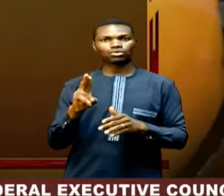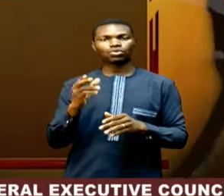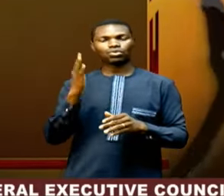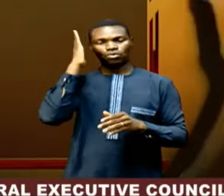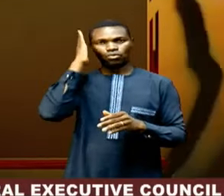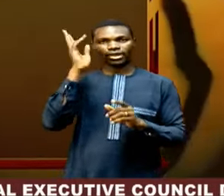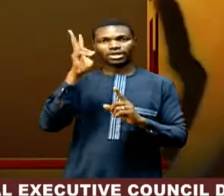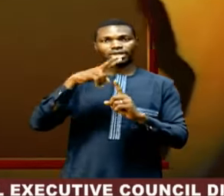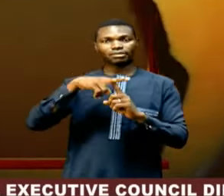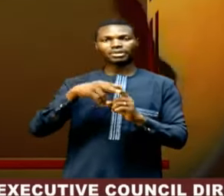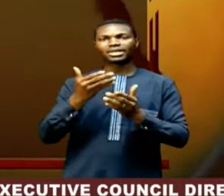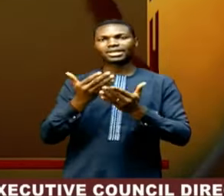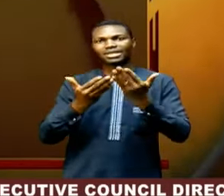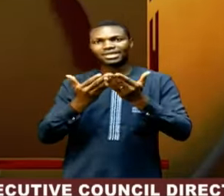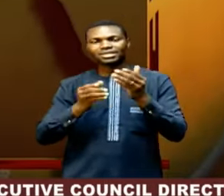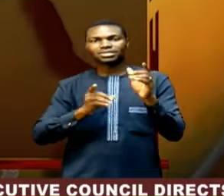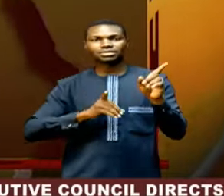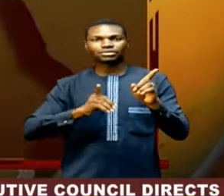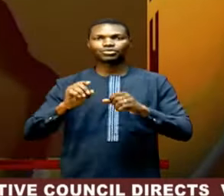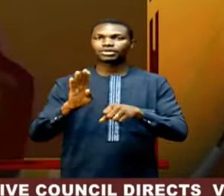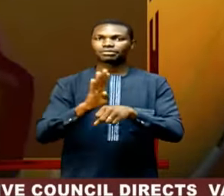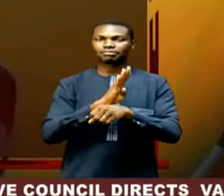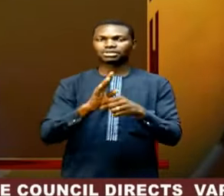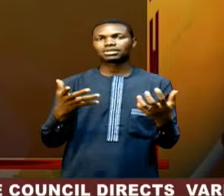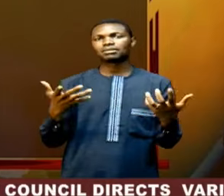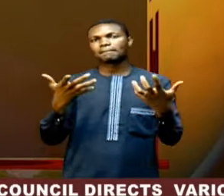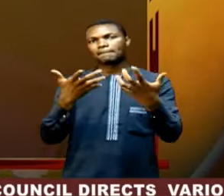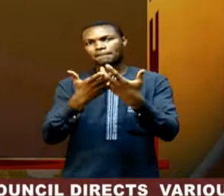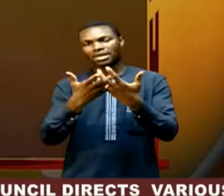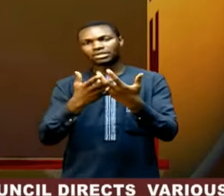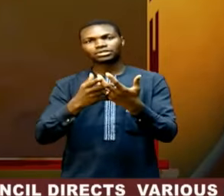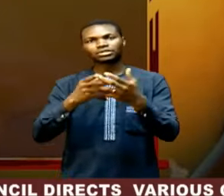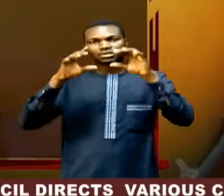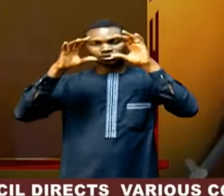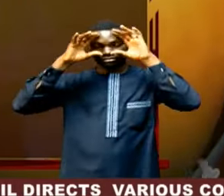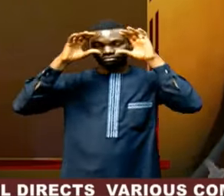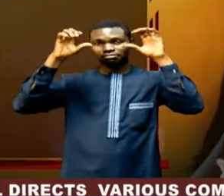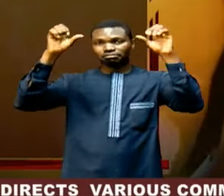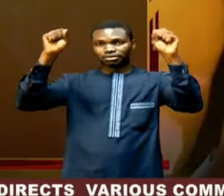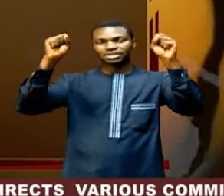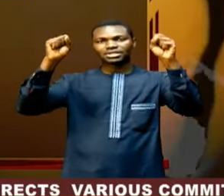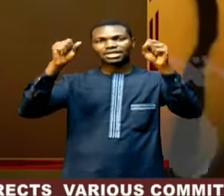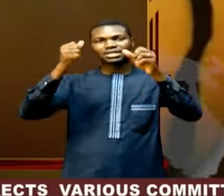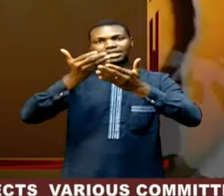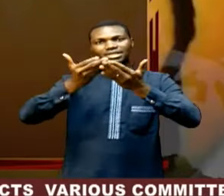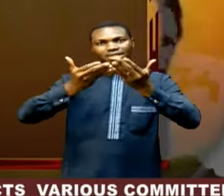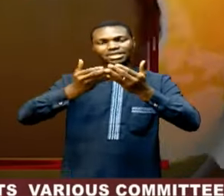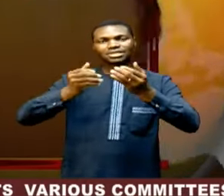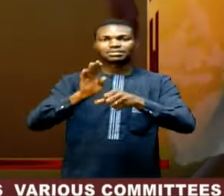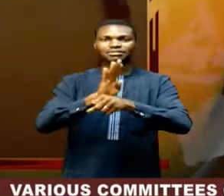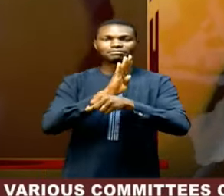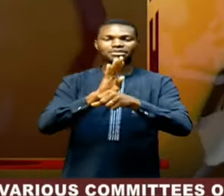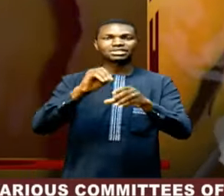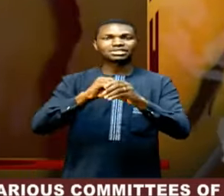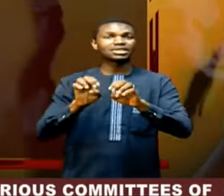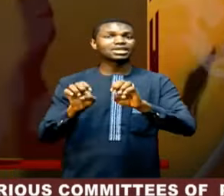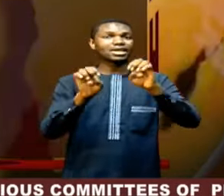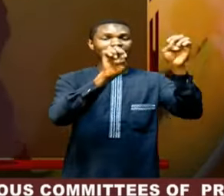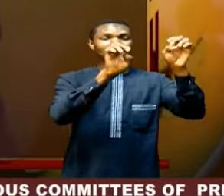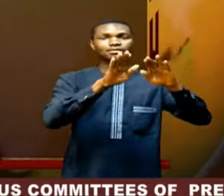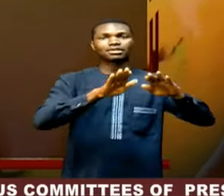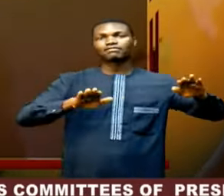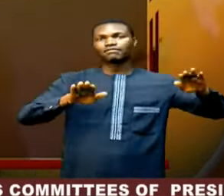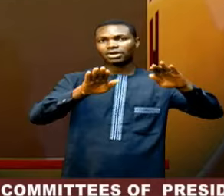business in line with the presidential Enabling Environment Council effort within the export environment. He noted